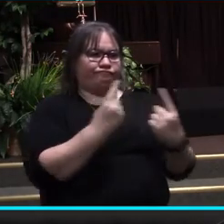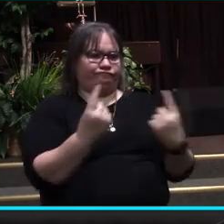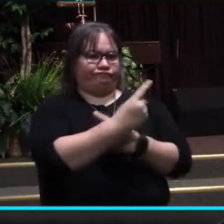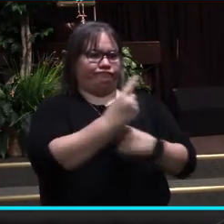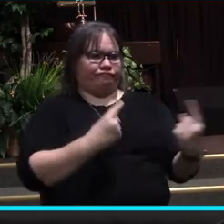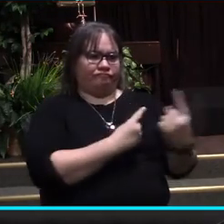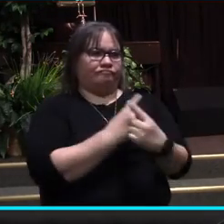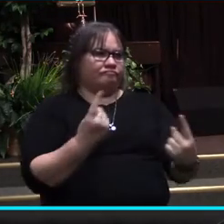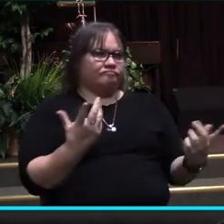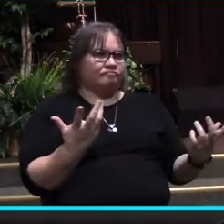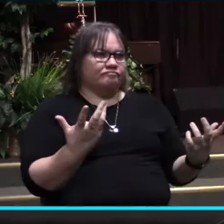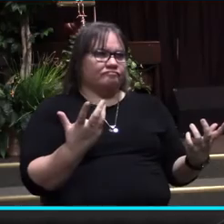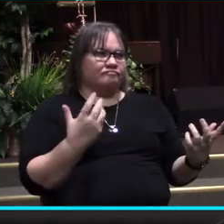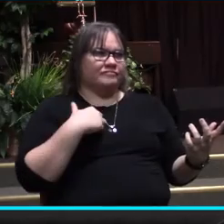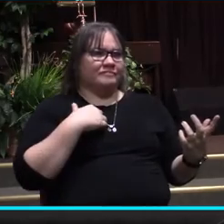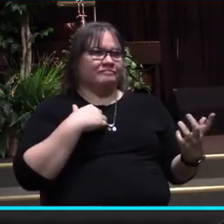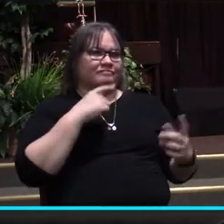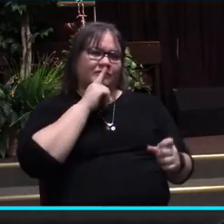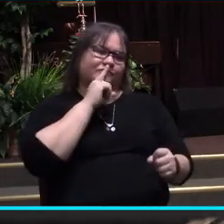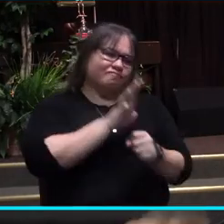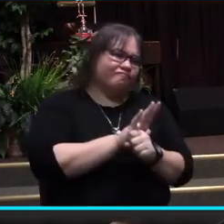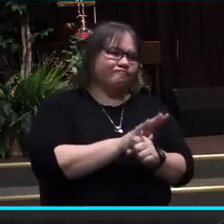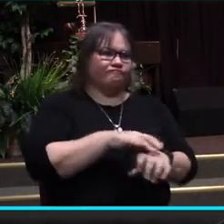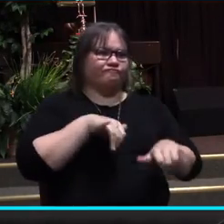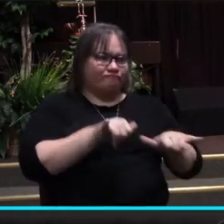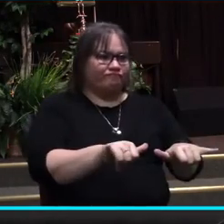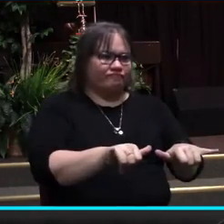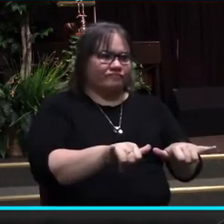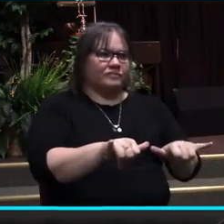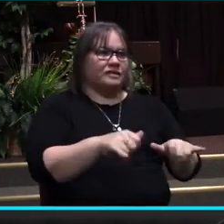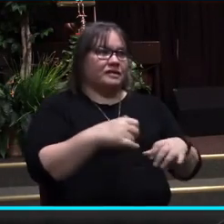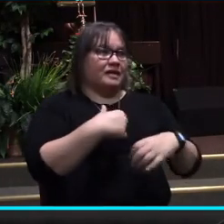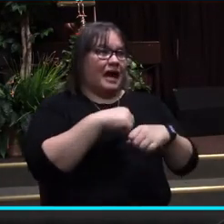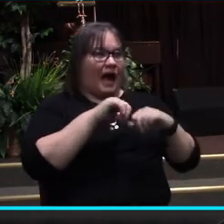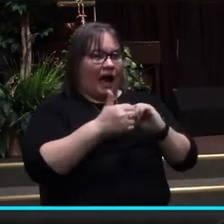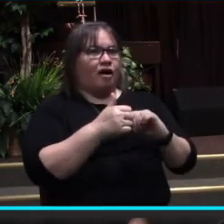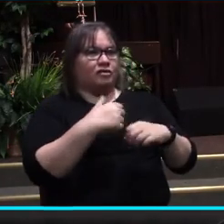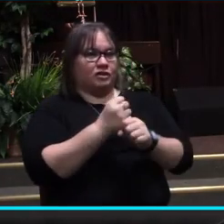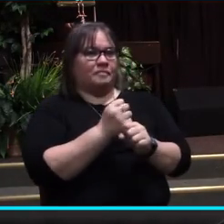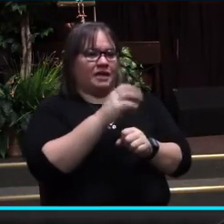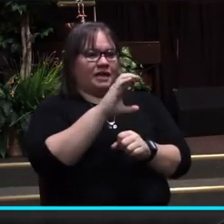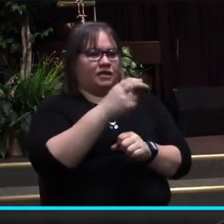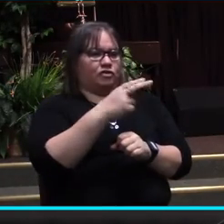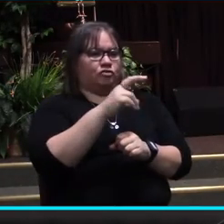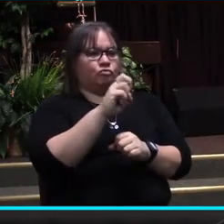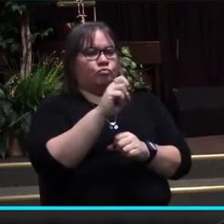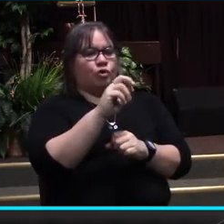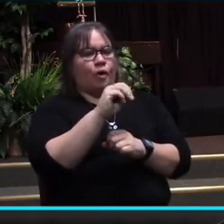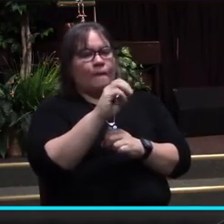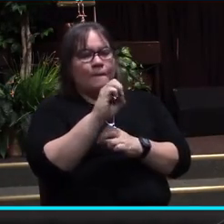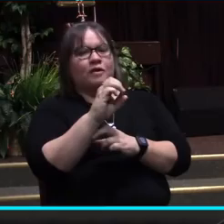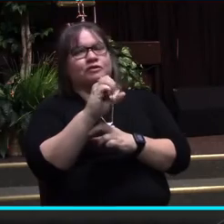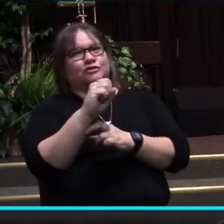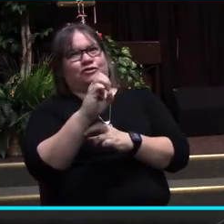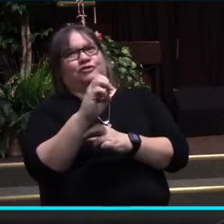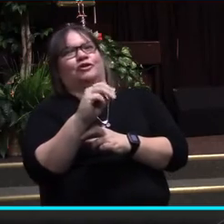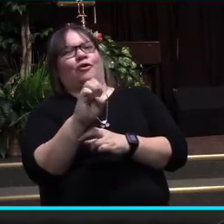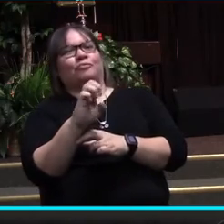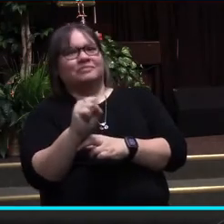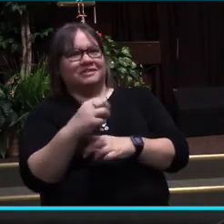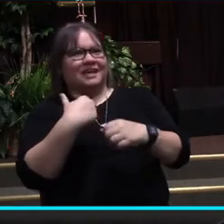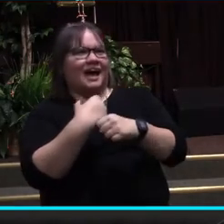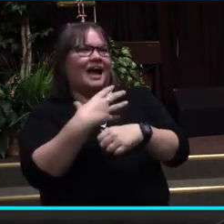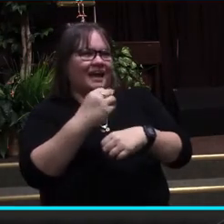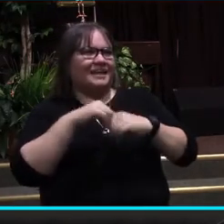They are confirmed through chromosomes and physiology. Now, when an